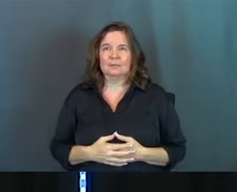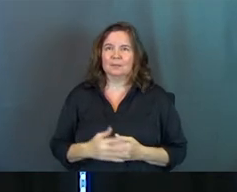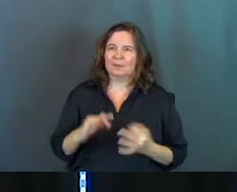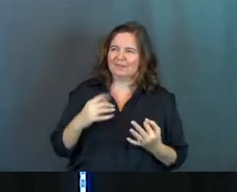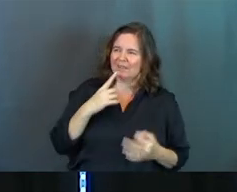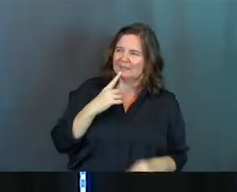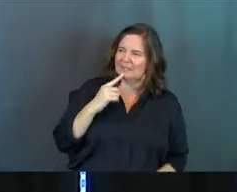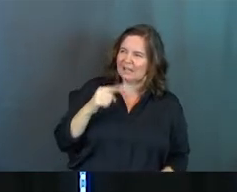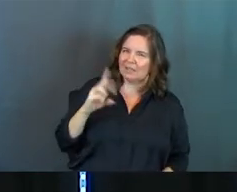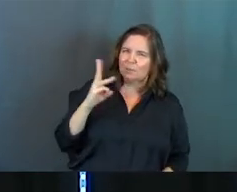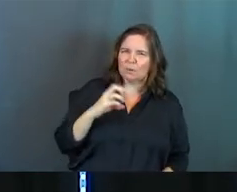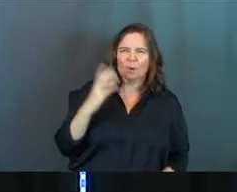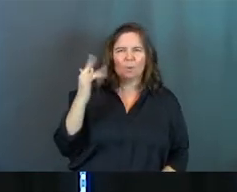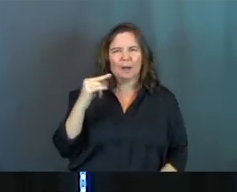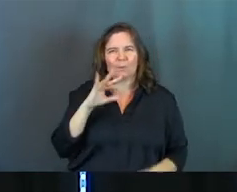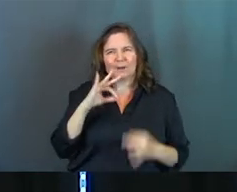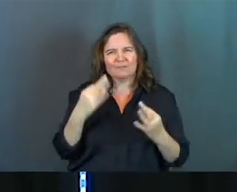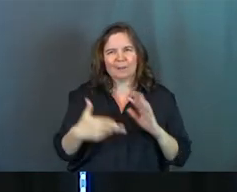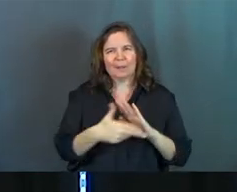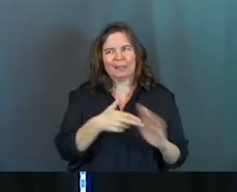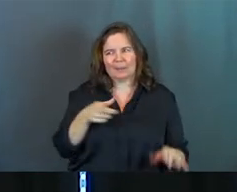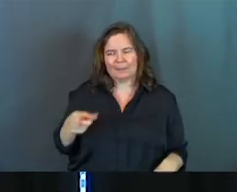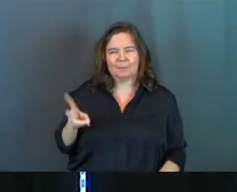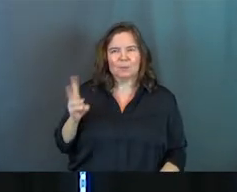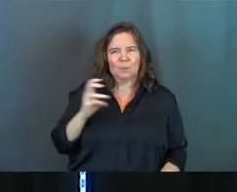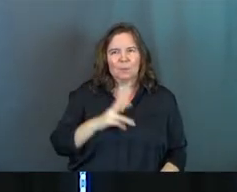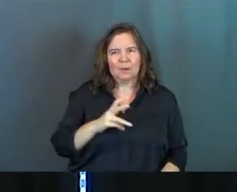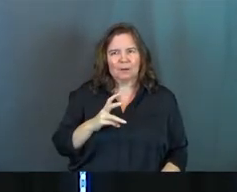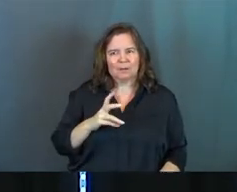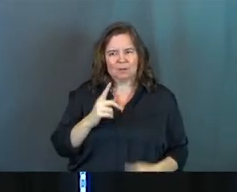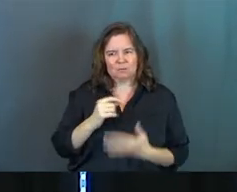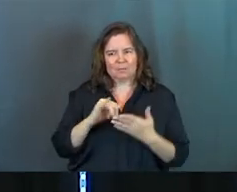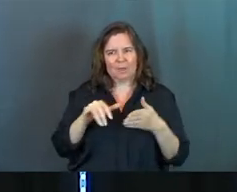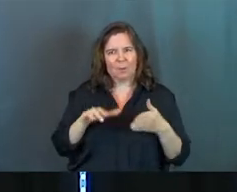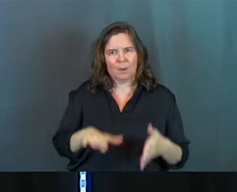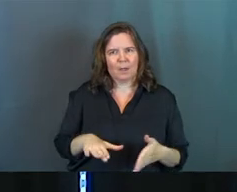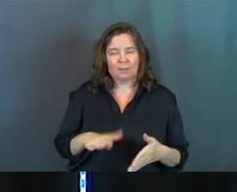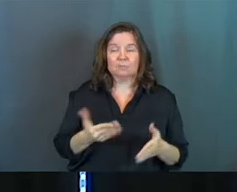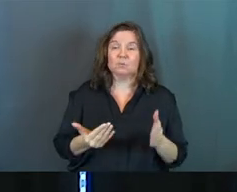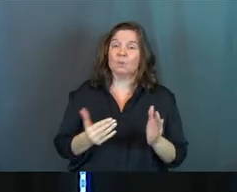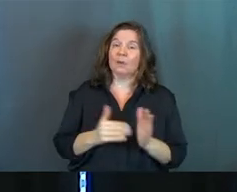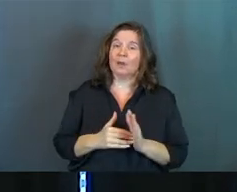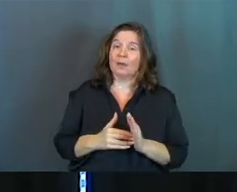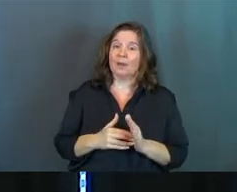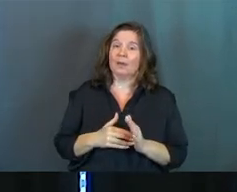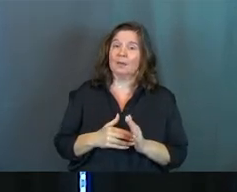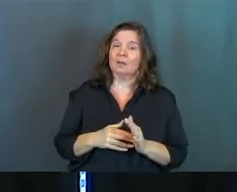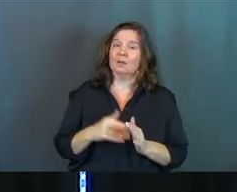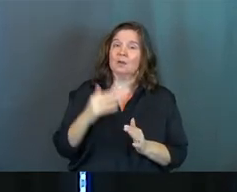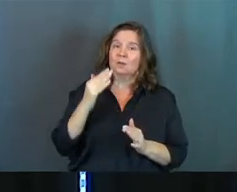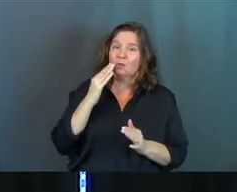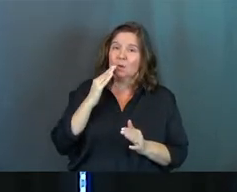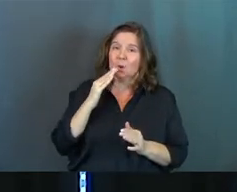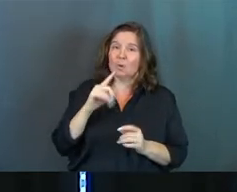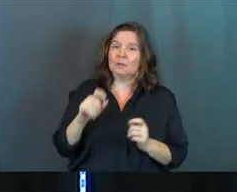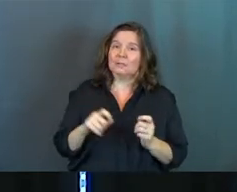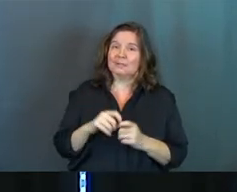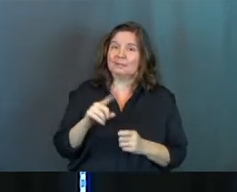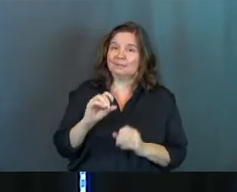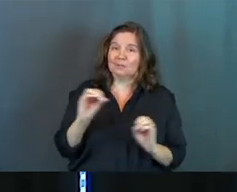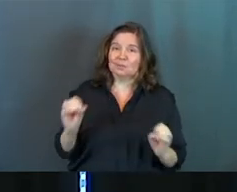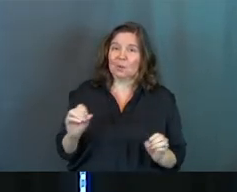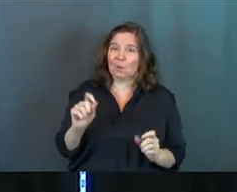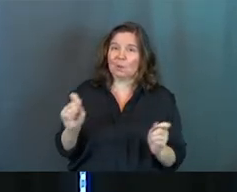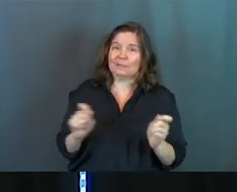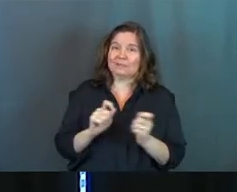And it's like, that's family. Why would family treat family that way? Again, no exact hundred percent answer.